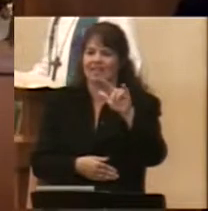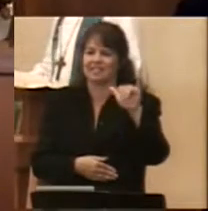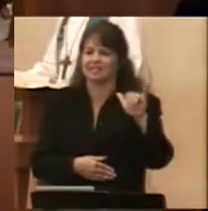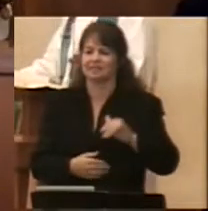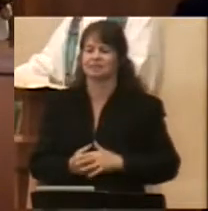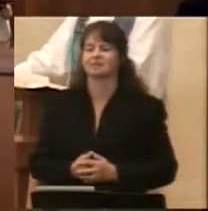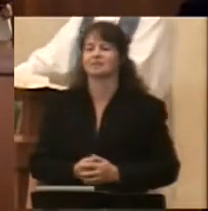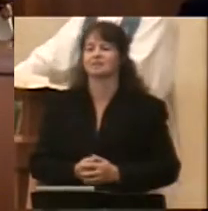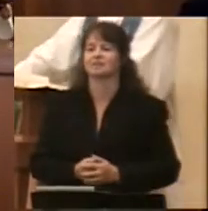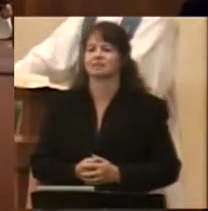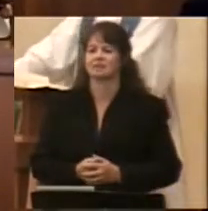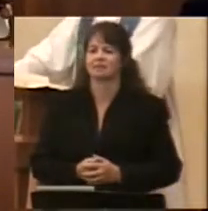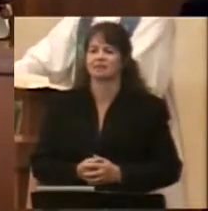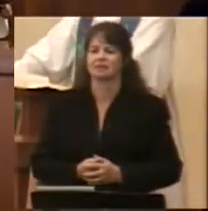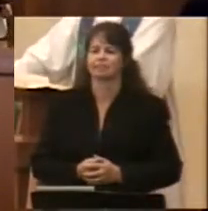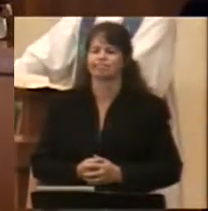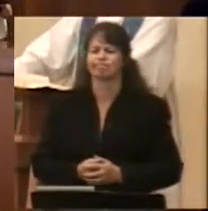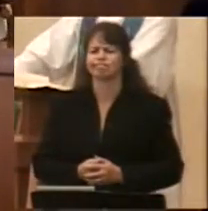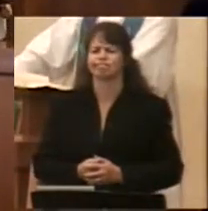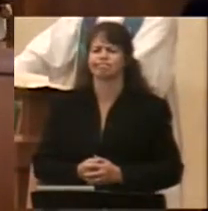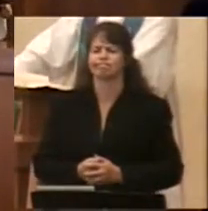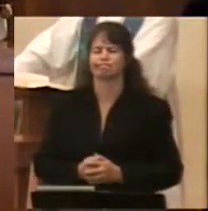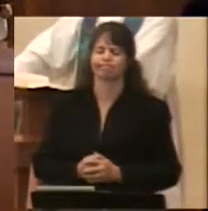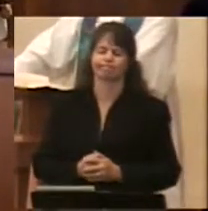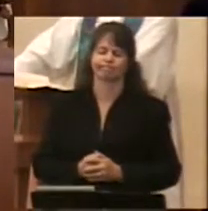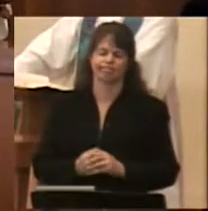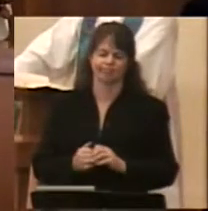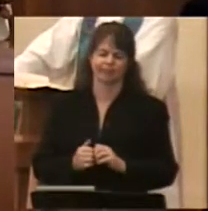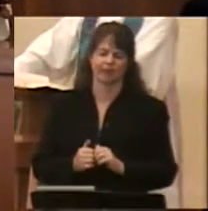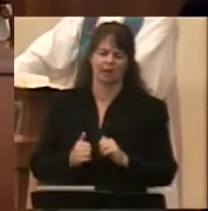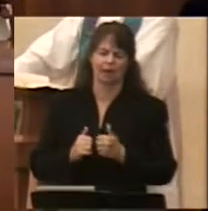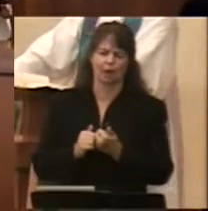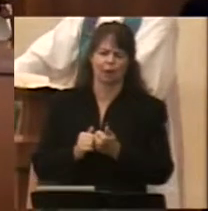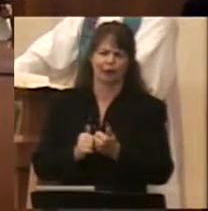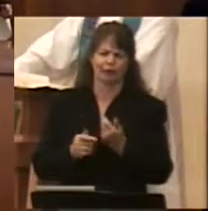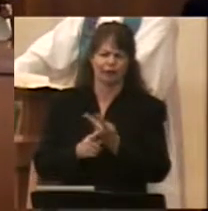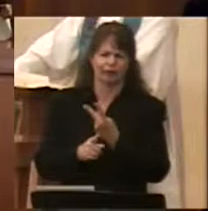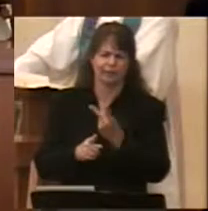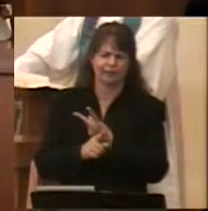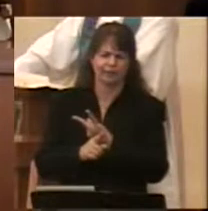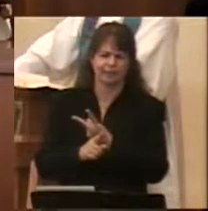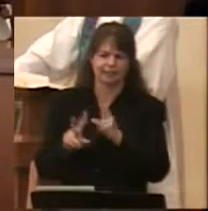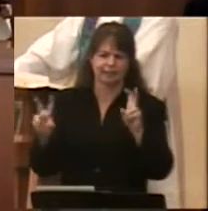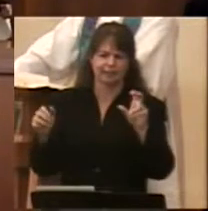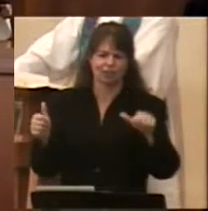Well, what are we to make of this? This chasing after the wind?